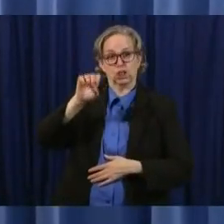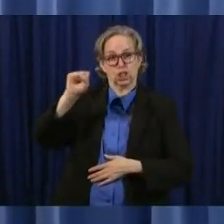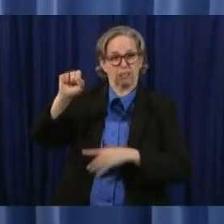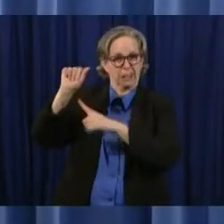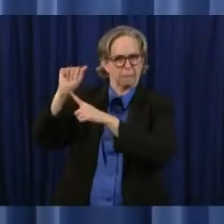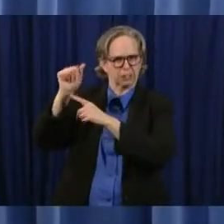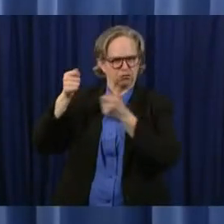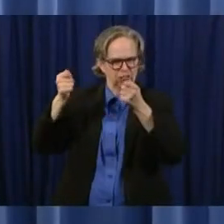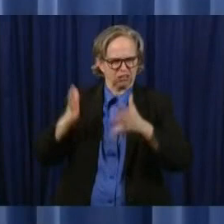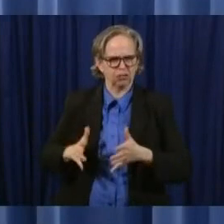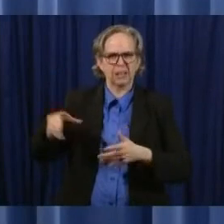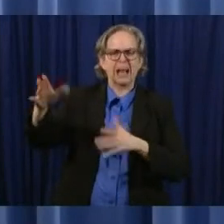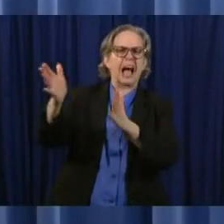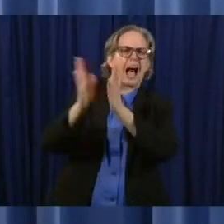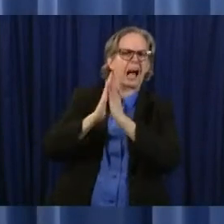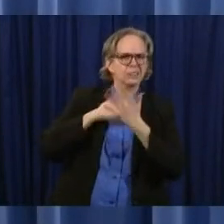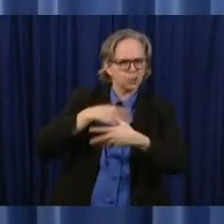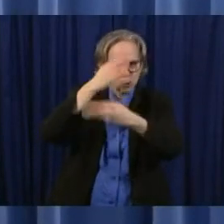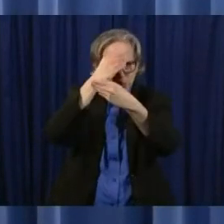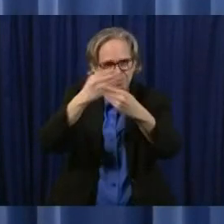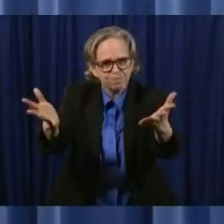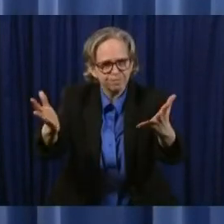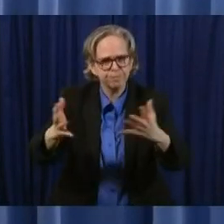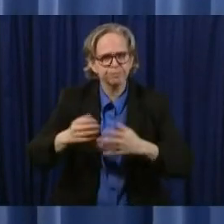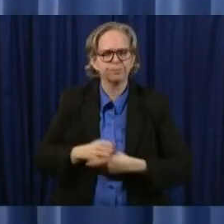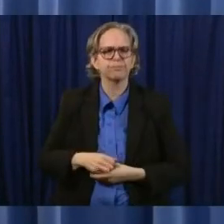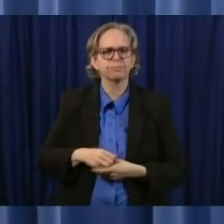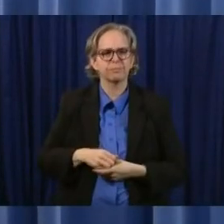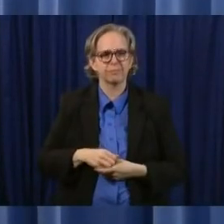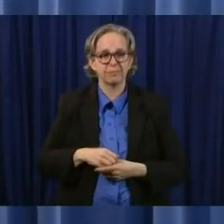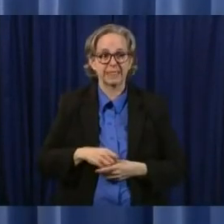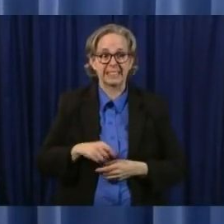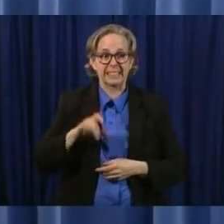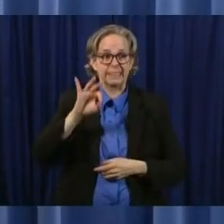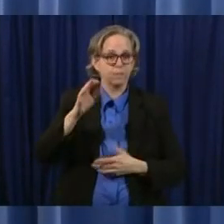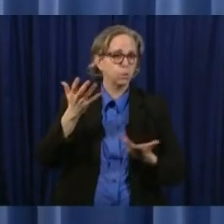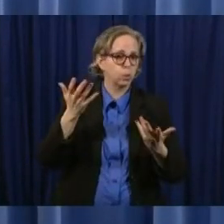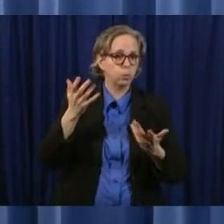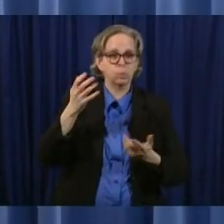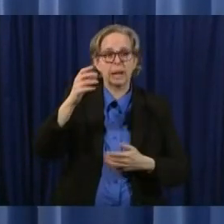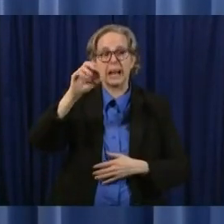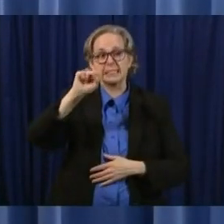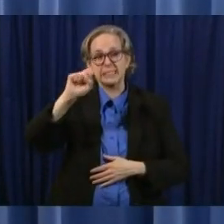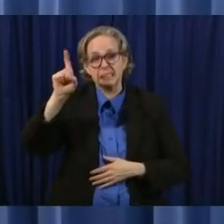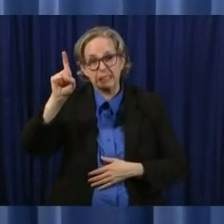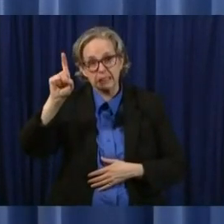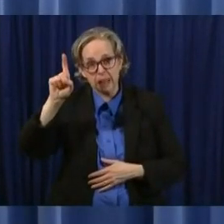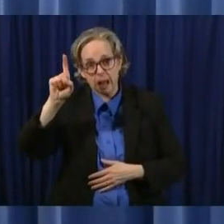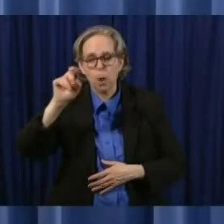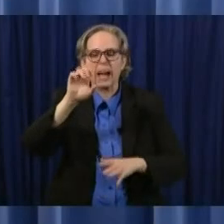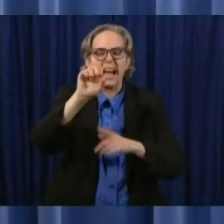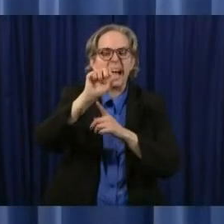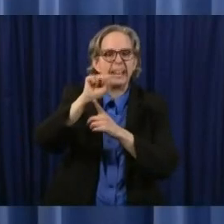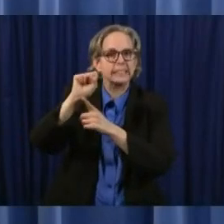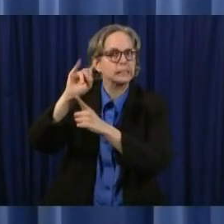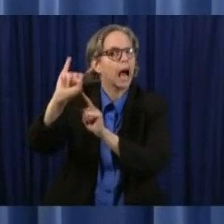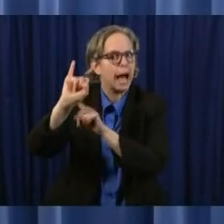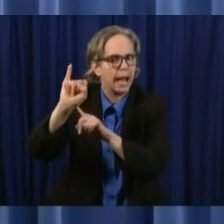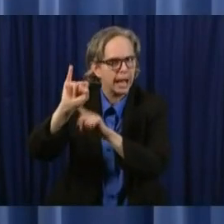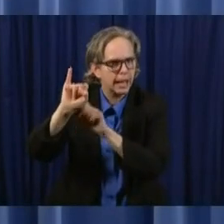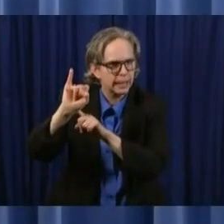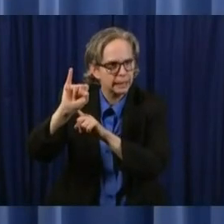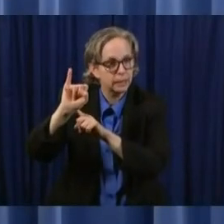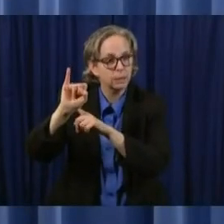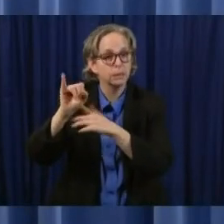announcement if you get supplemental security income ssi uh you will get your 1200